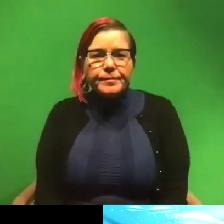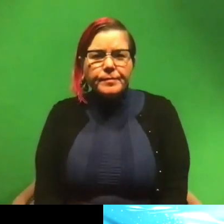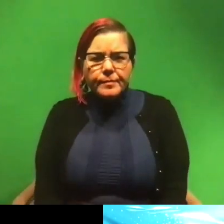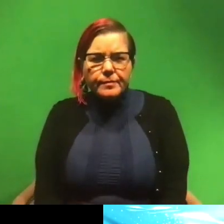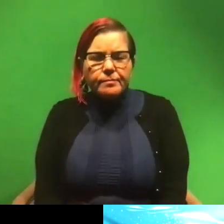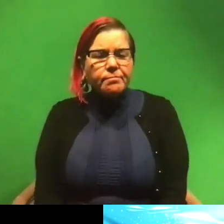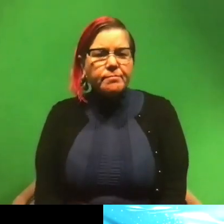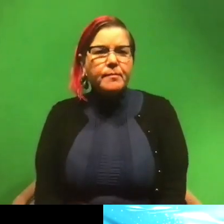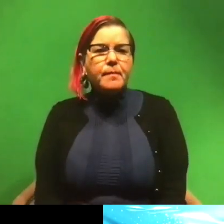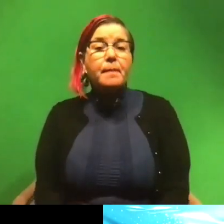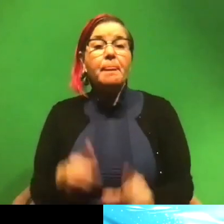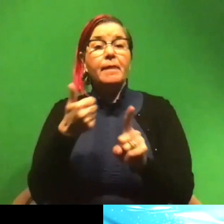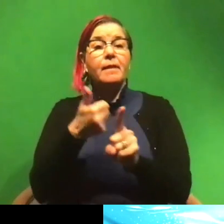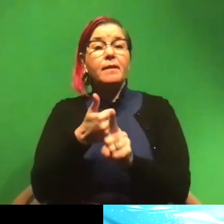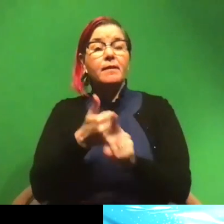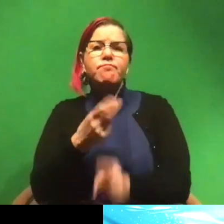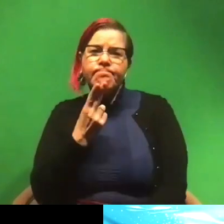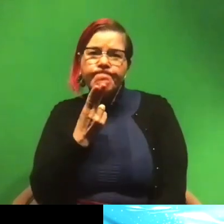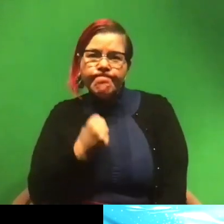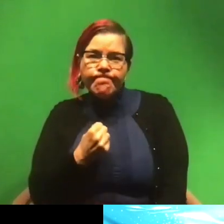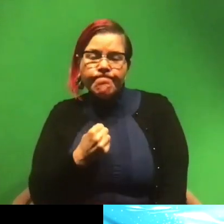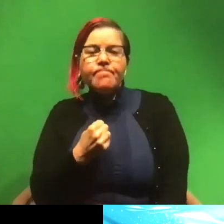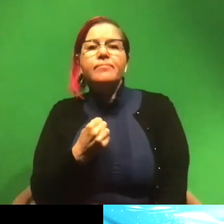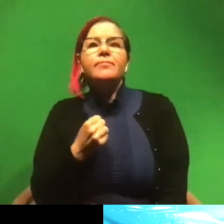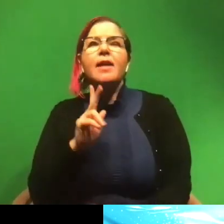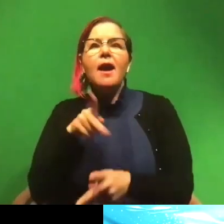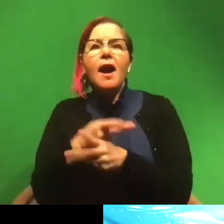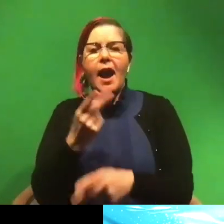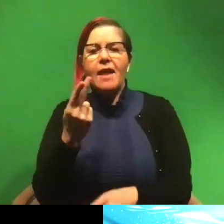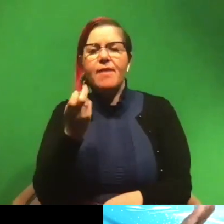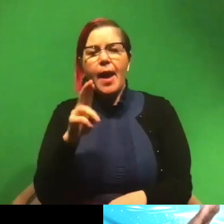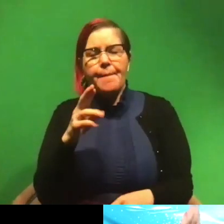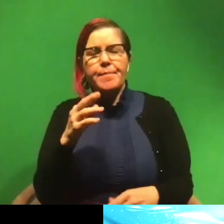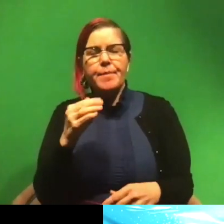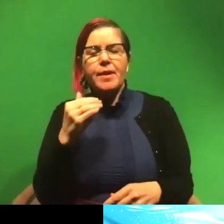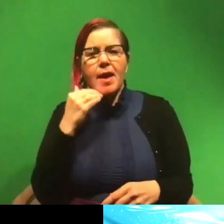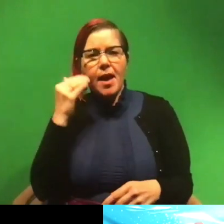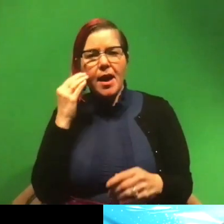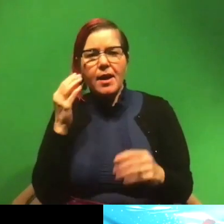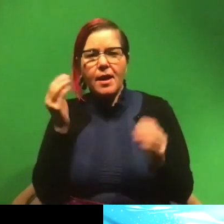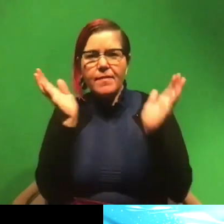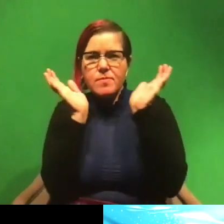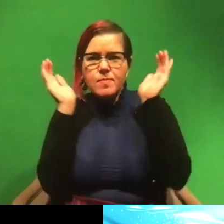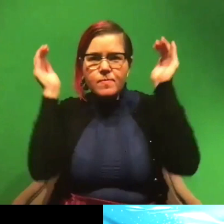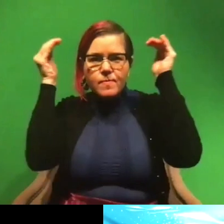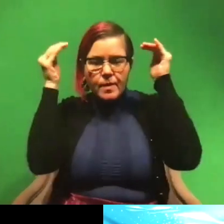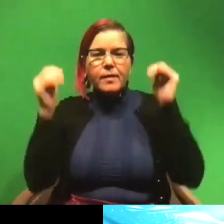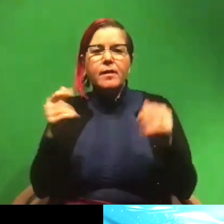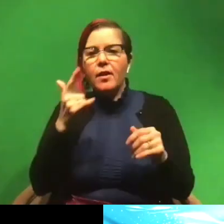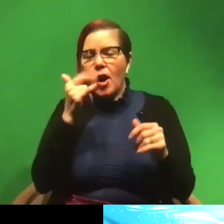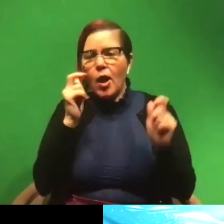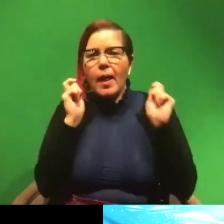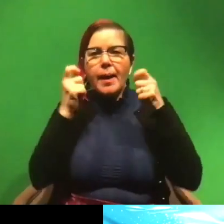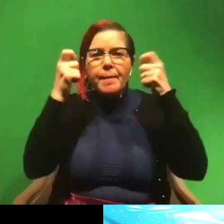they are super cute. They're a type of hammerhead. They have these little, little heads that look like bonnets,